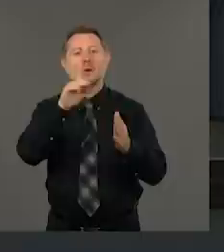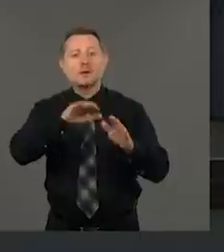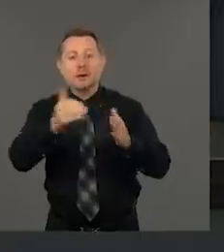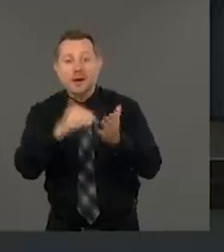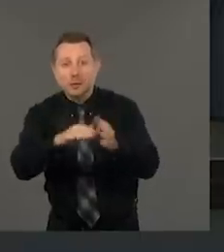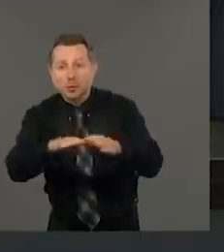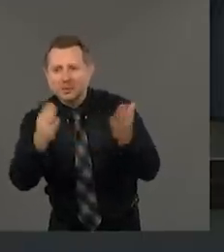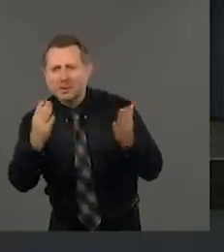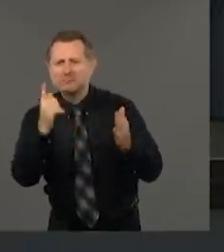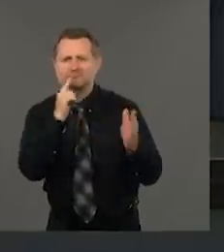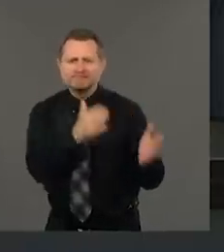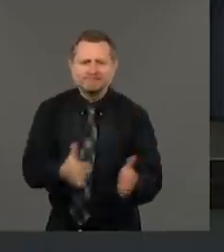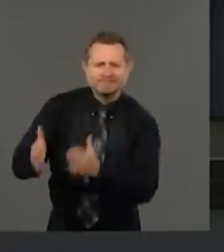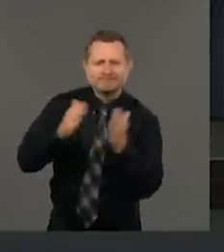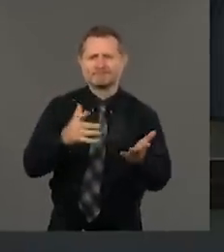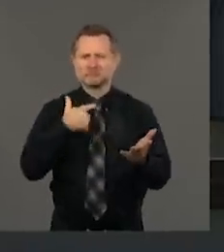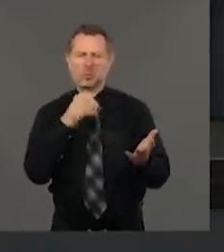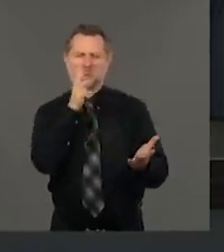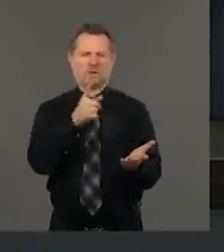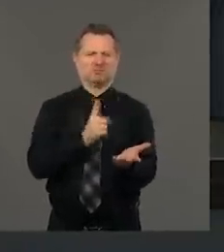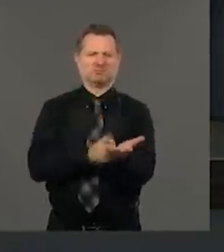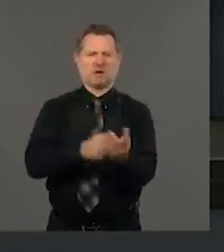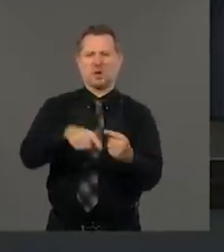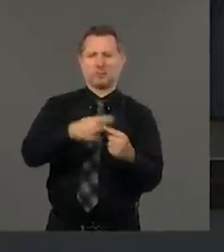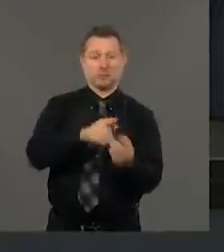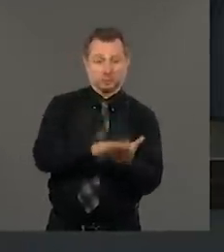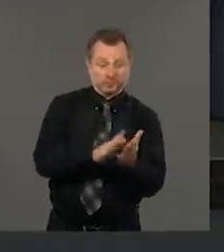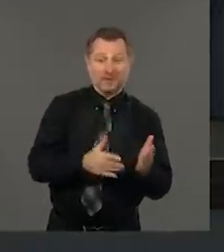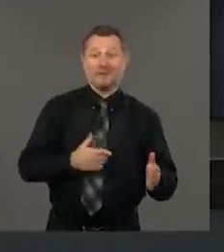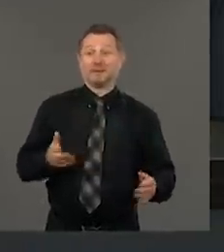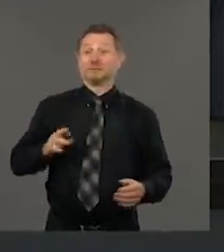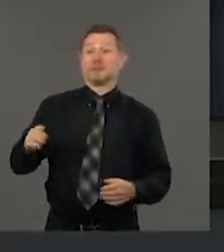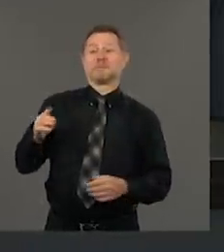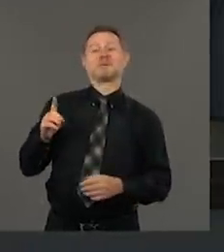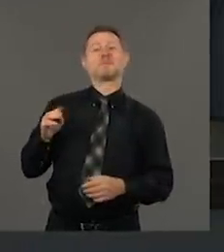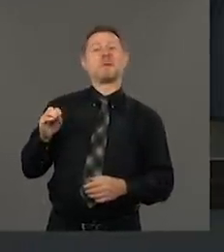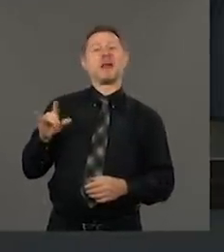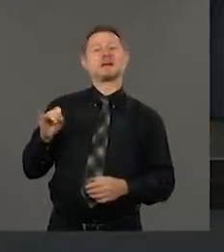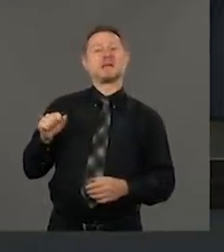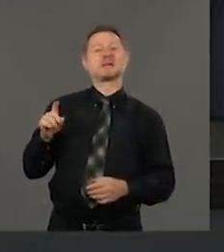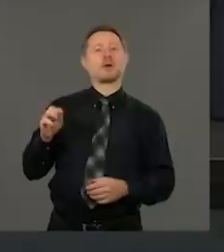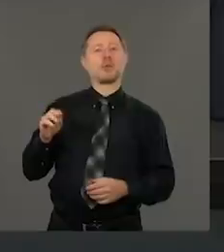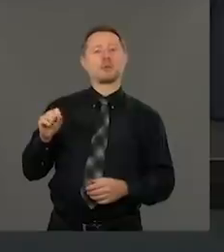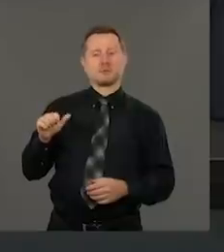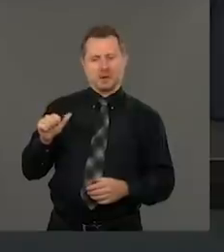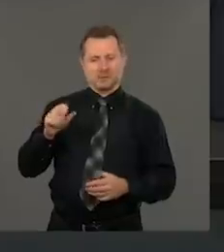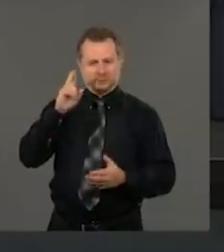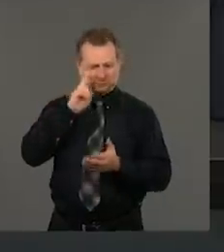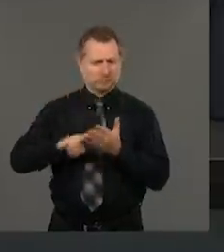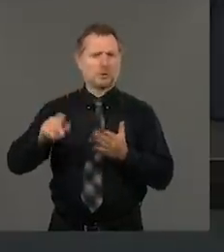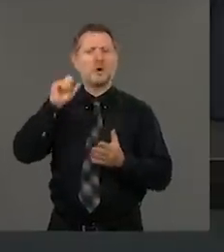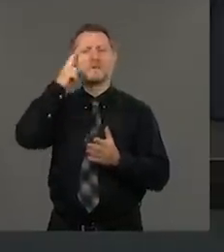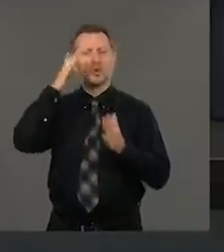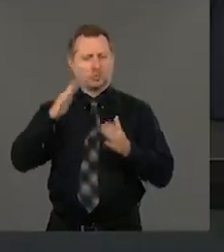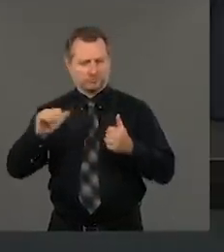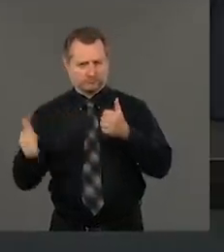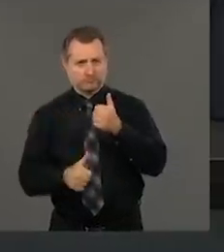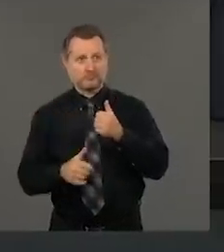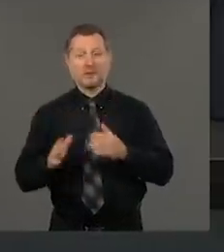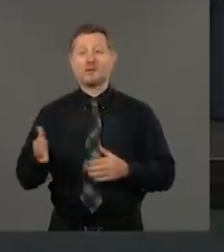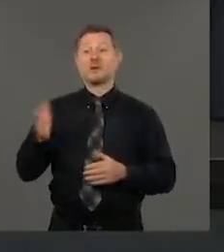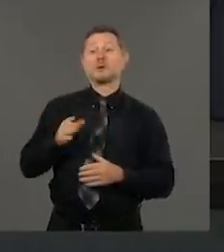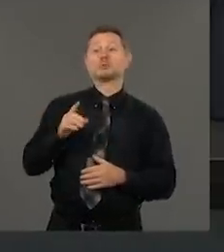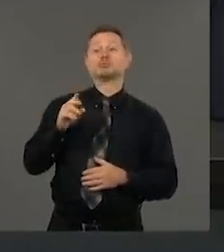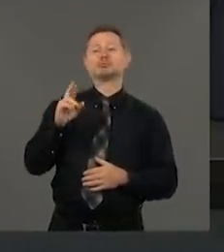talk to us about that today. To my right, Melissa DeRosa, secretary to the governor, to her right. Rick